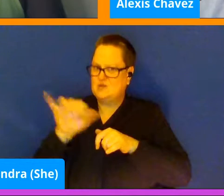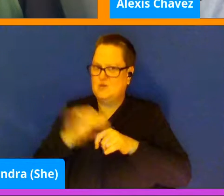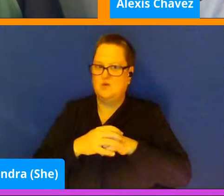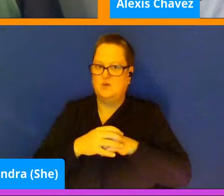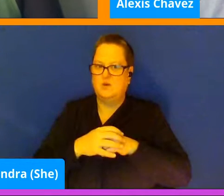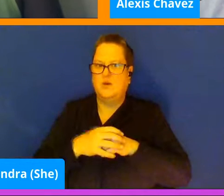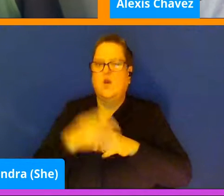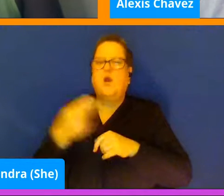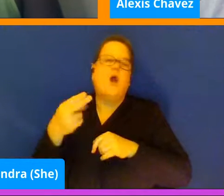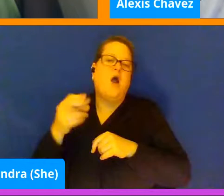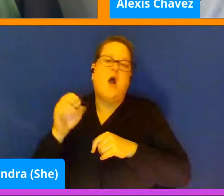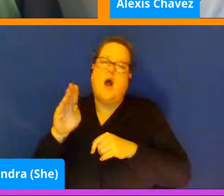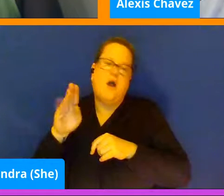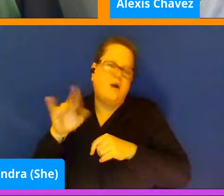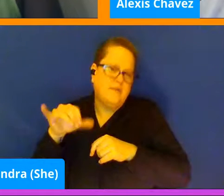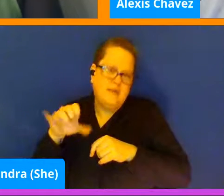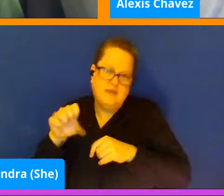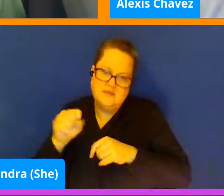Call whatever you want.